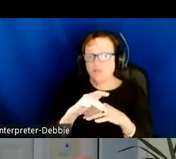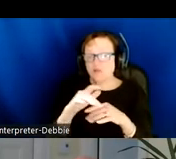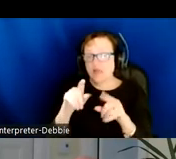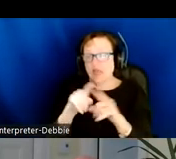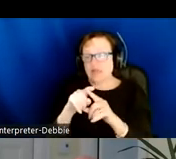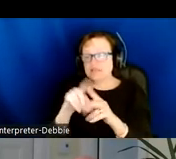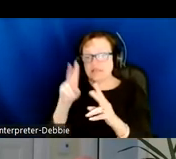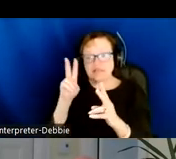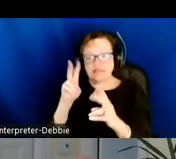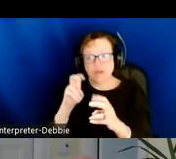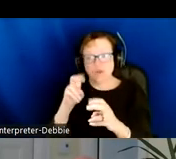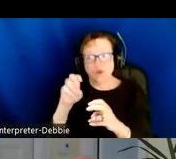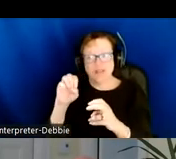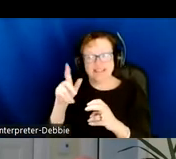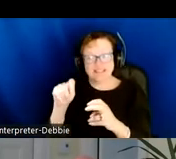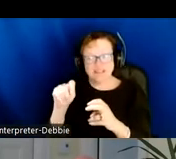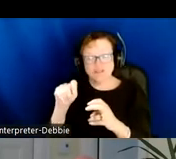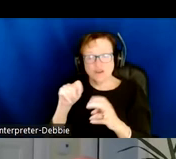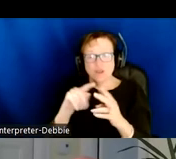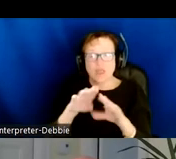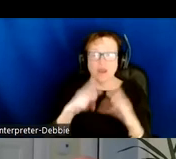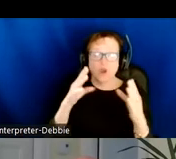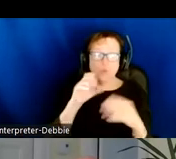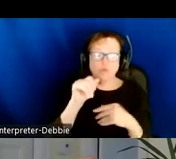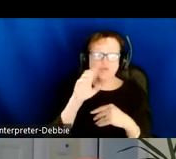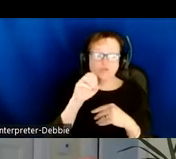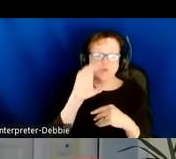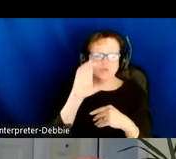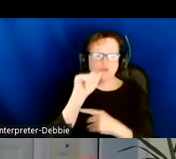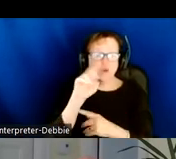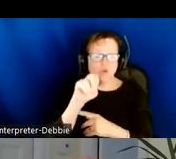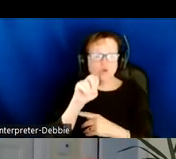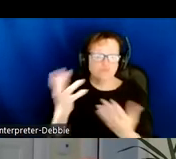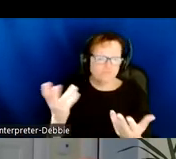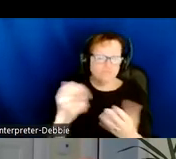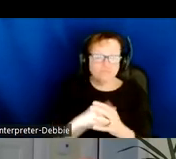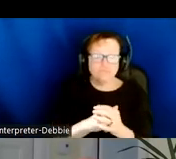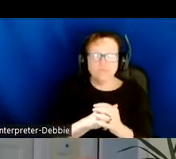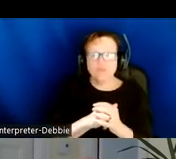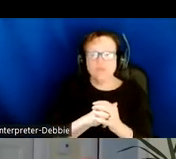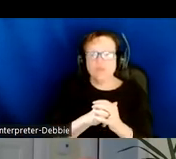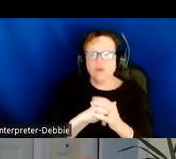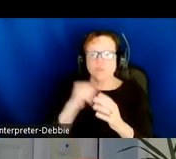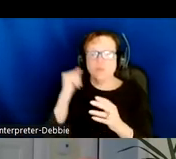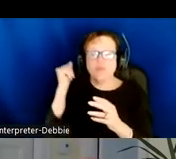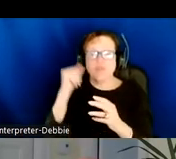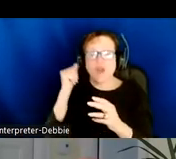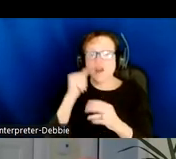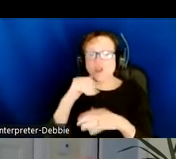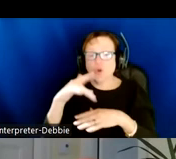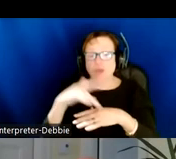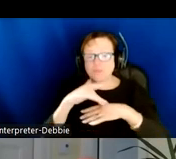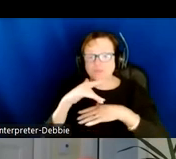downloadable extension and as open source code through GitHub. But our audio haptic experiences integrating